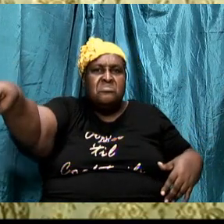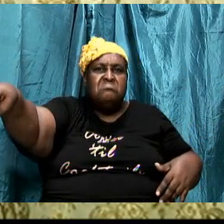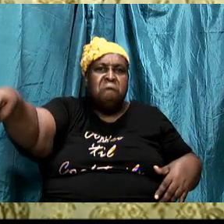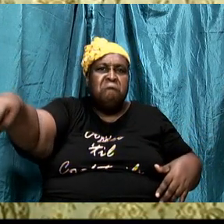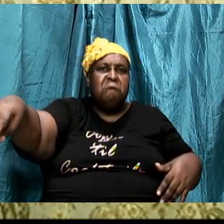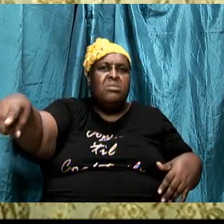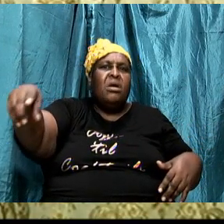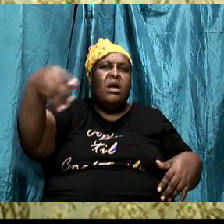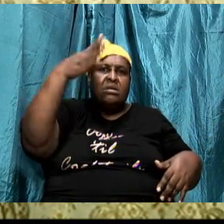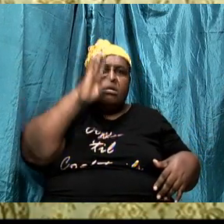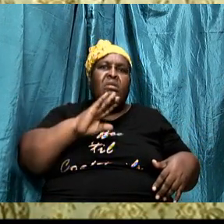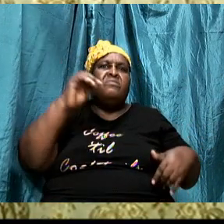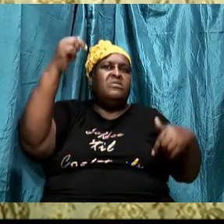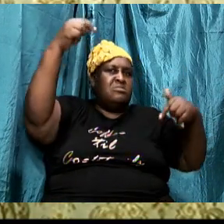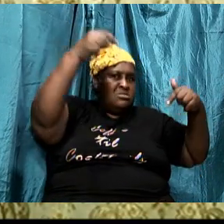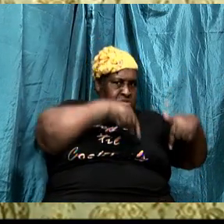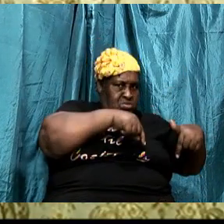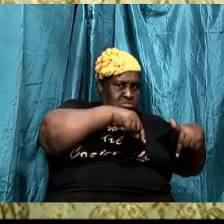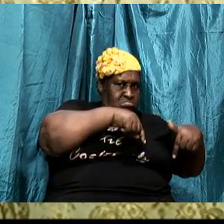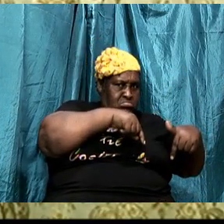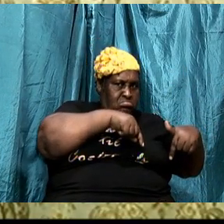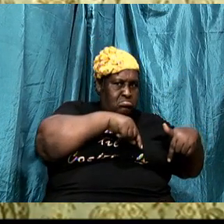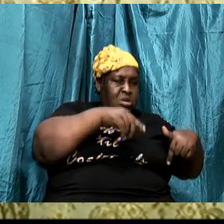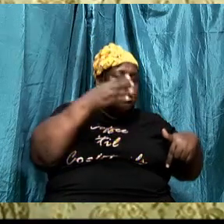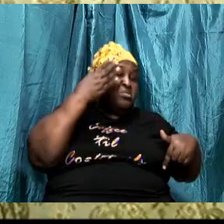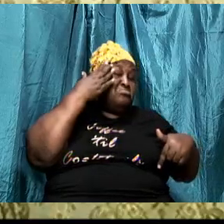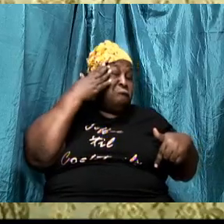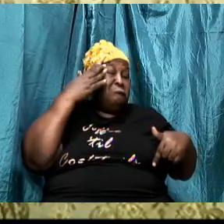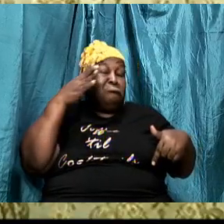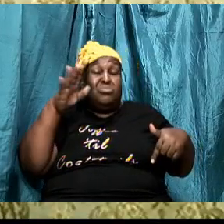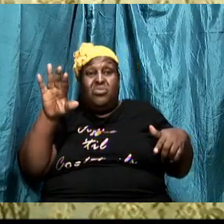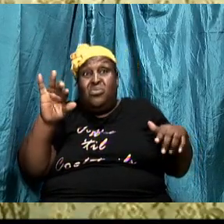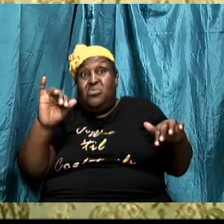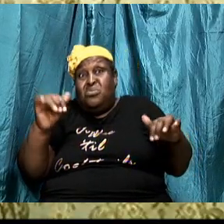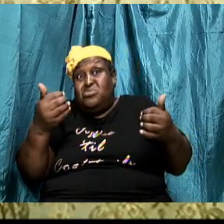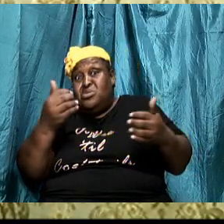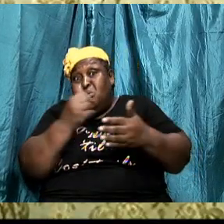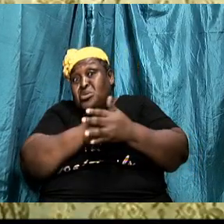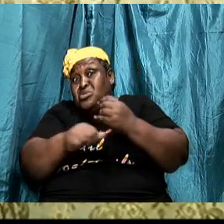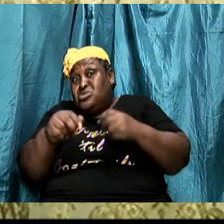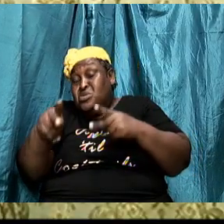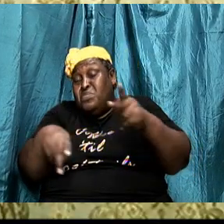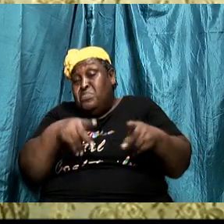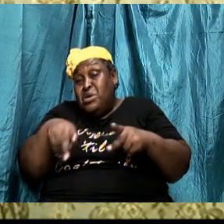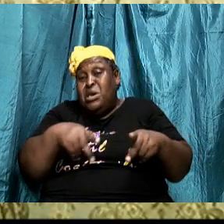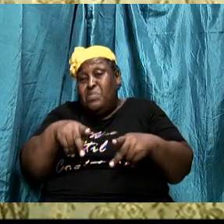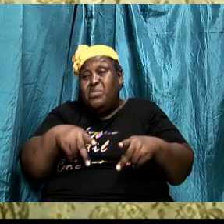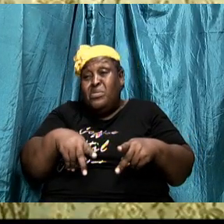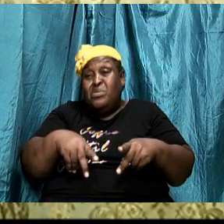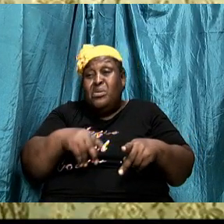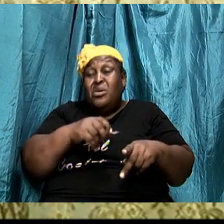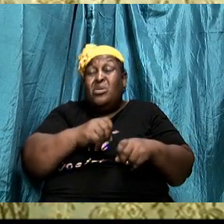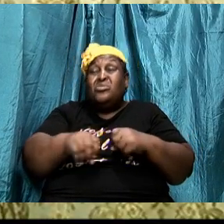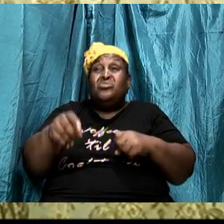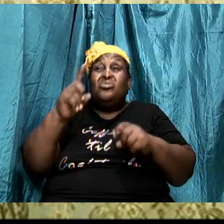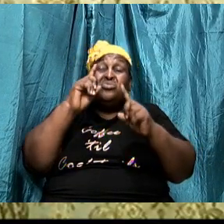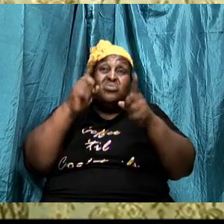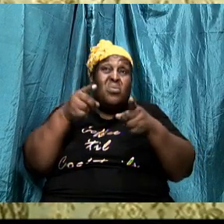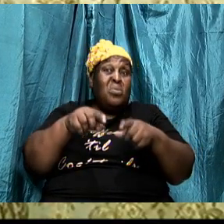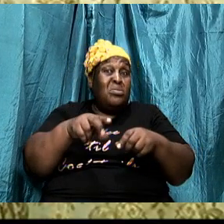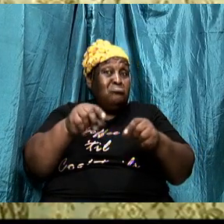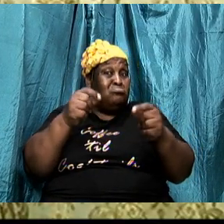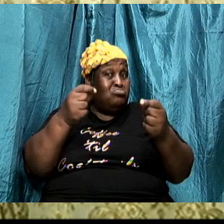oh Lord Jesus I don't know how some people as it pertains to the will of God just go ahead and do anything